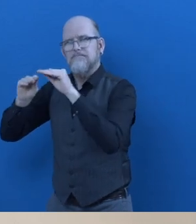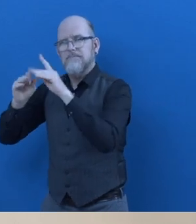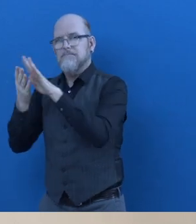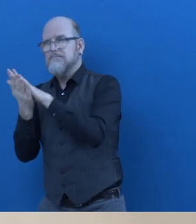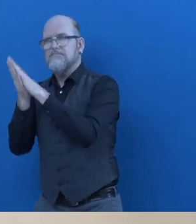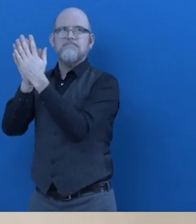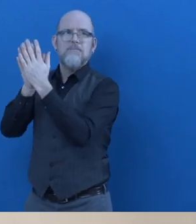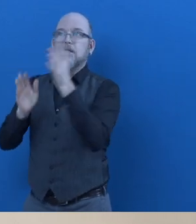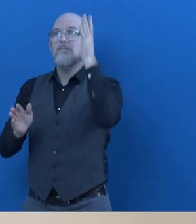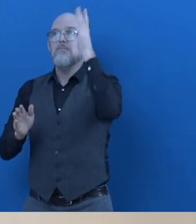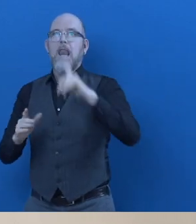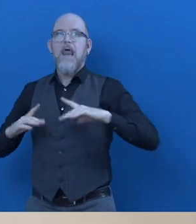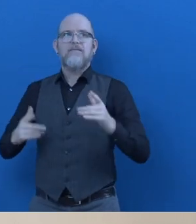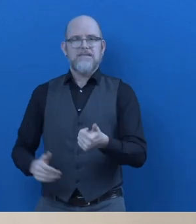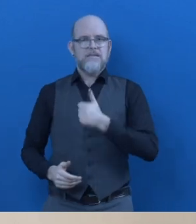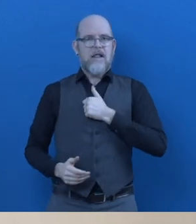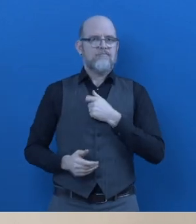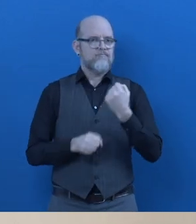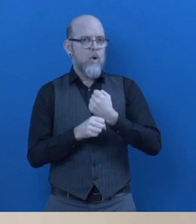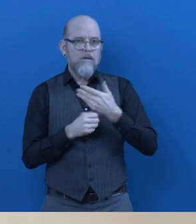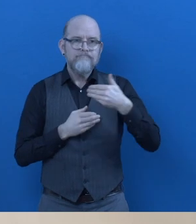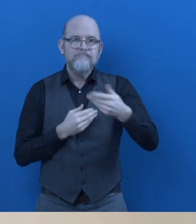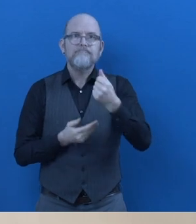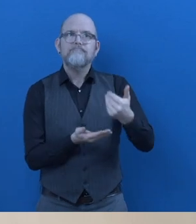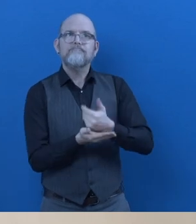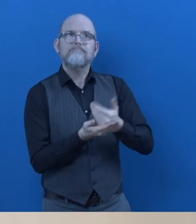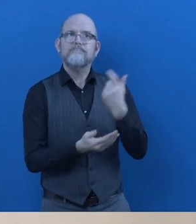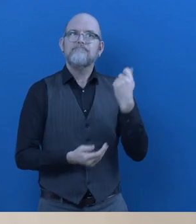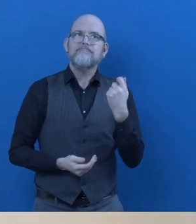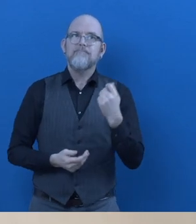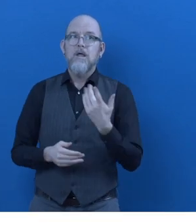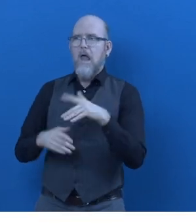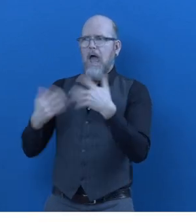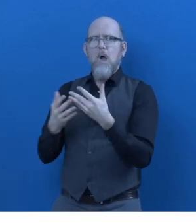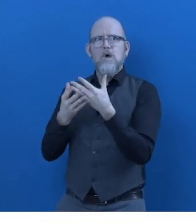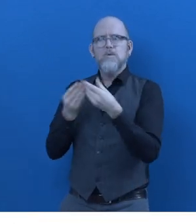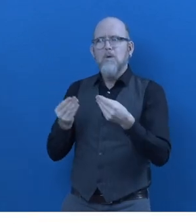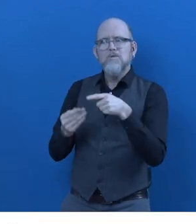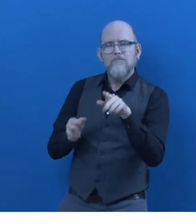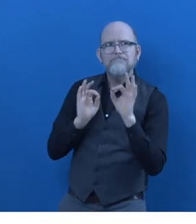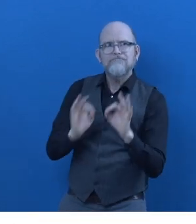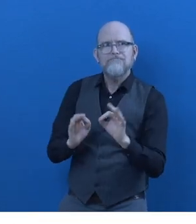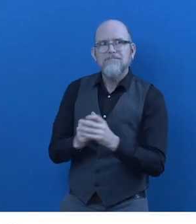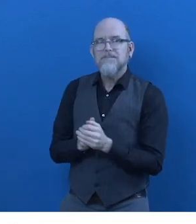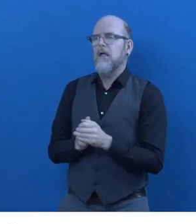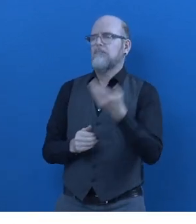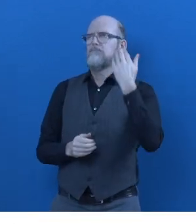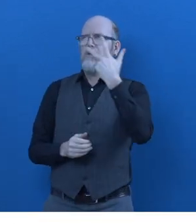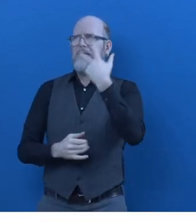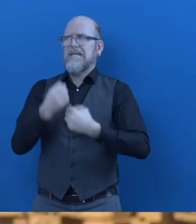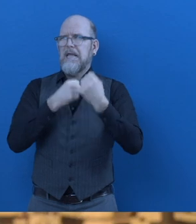and then translate that skill into earning a living, a decent living. How did this solution help you?